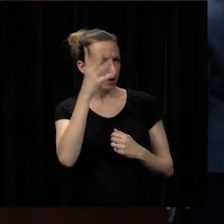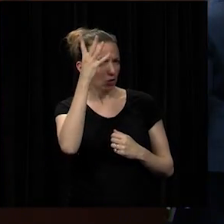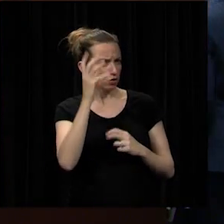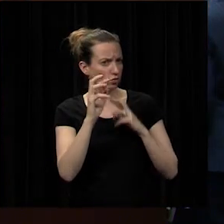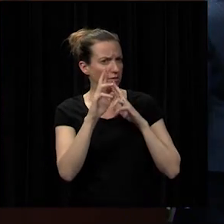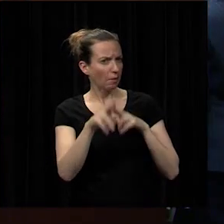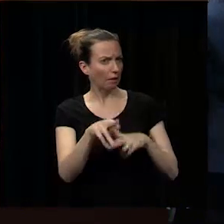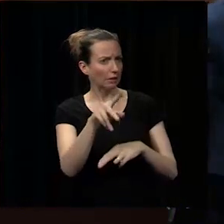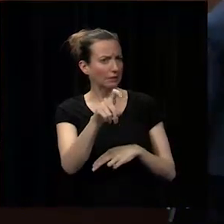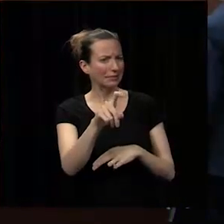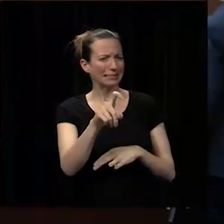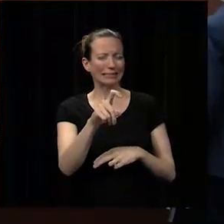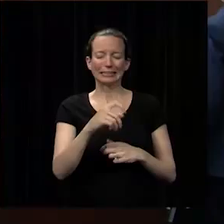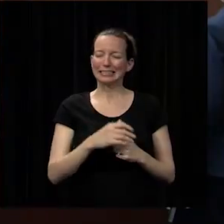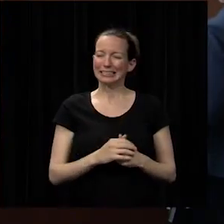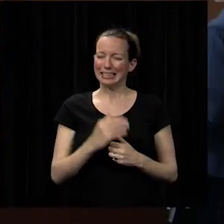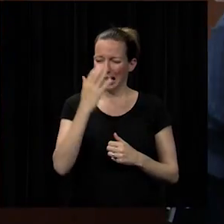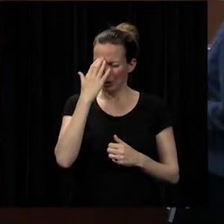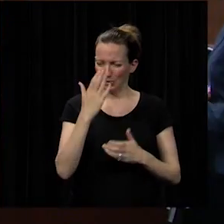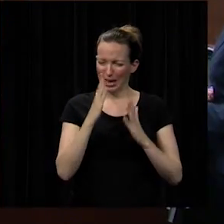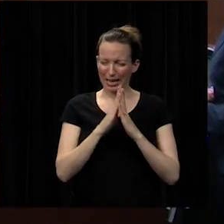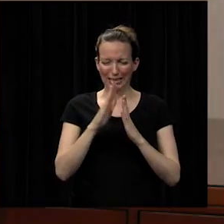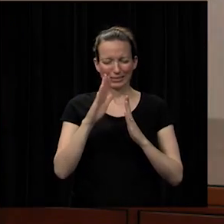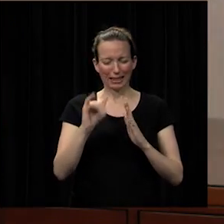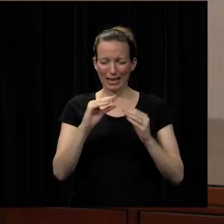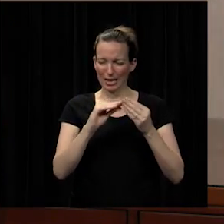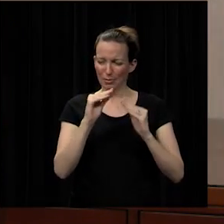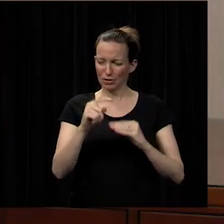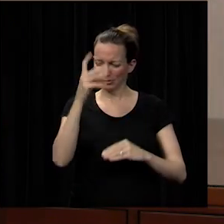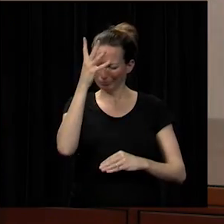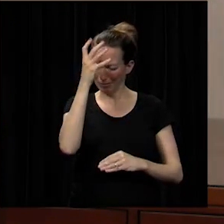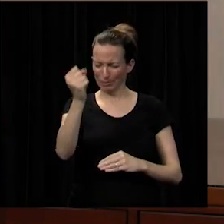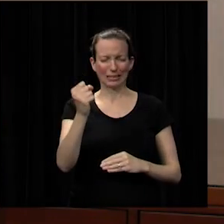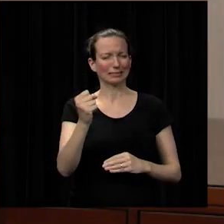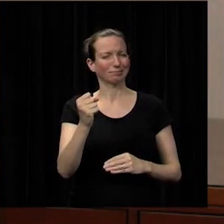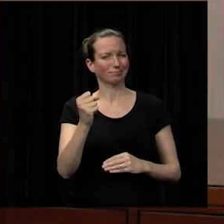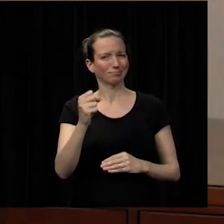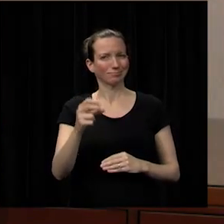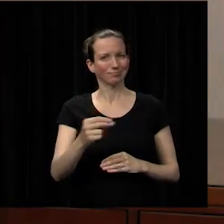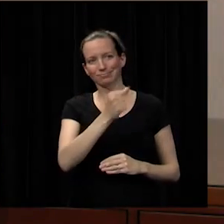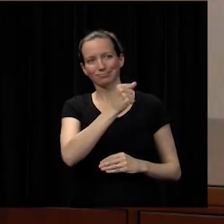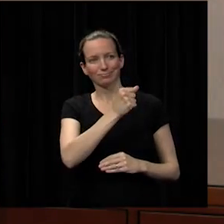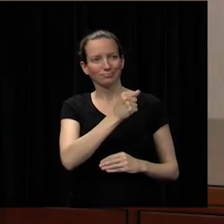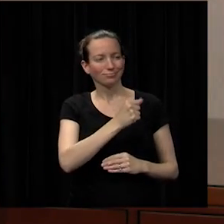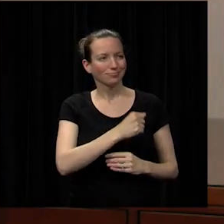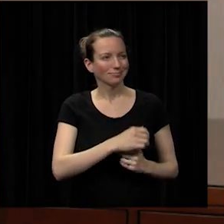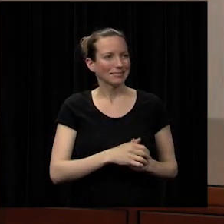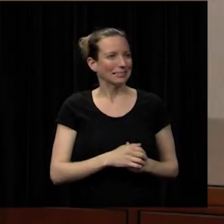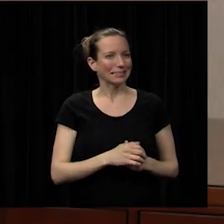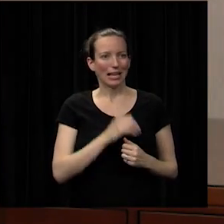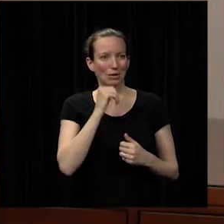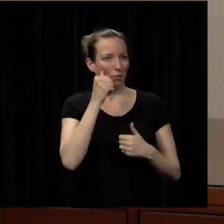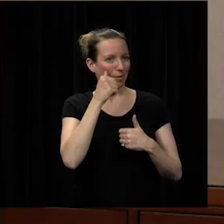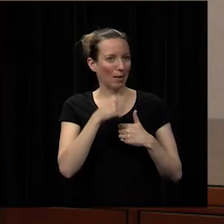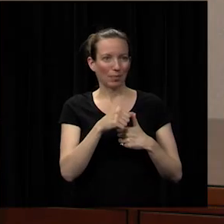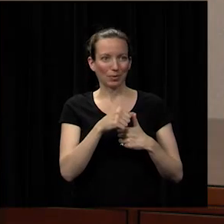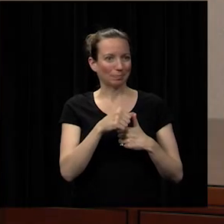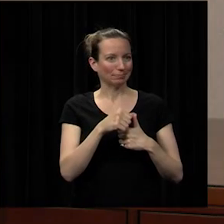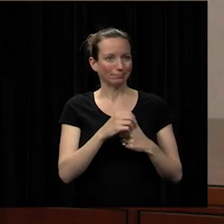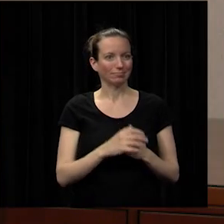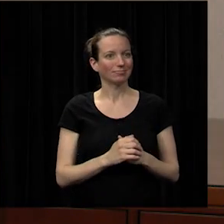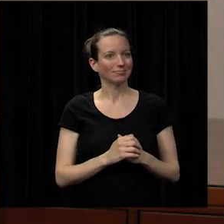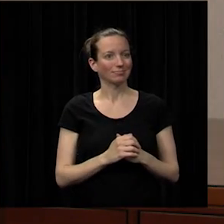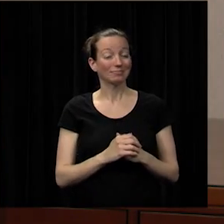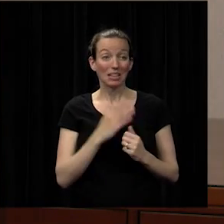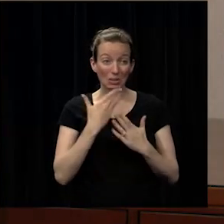i knew you were going to ask that and i should have memorized that off the top of my head and i didn't um i don't remember that it's a